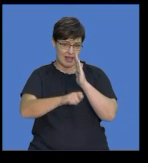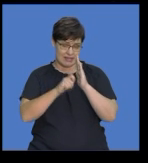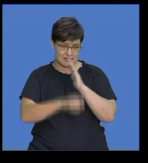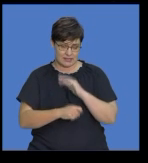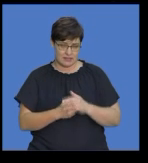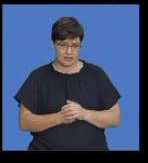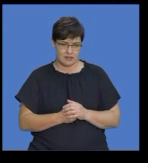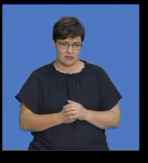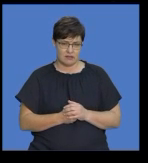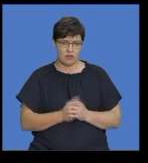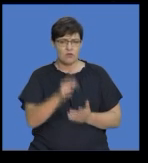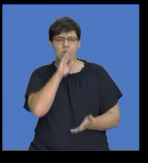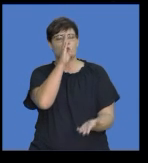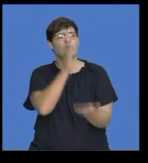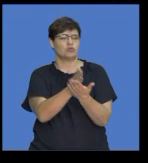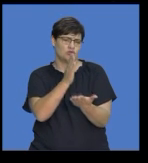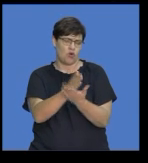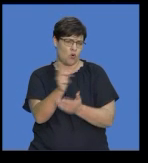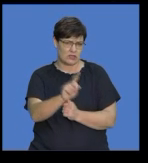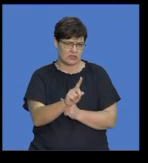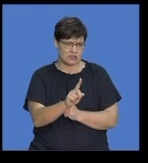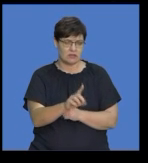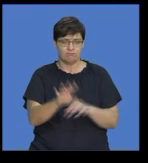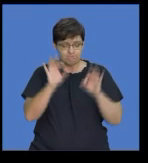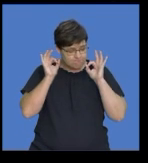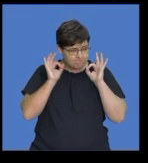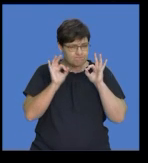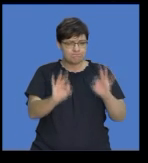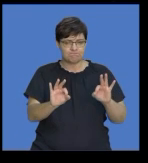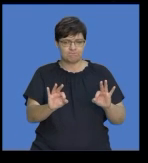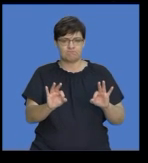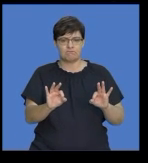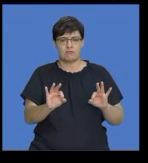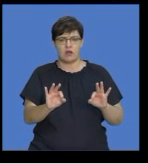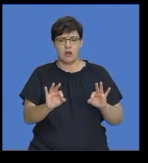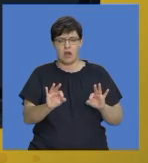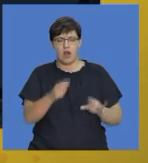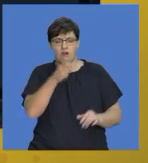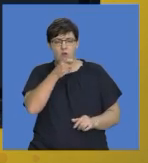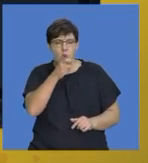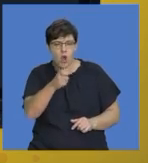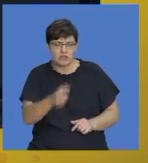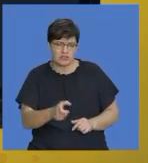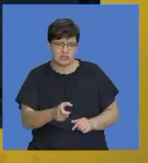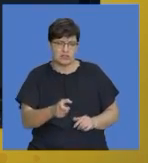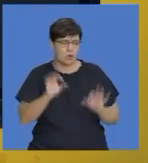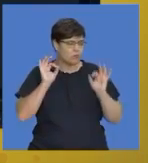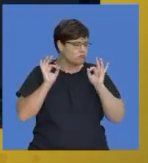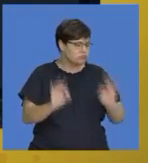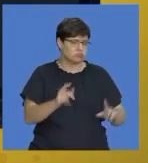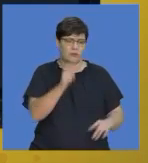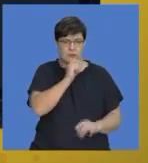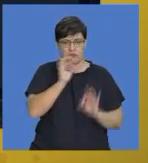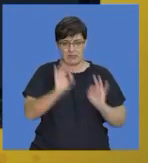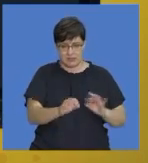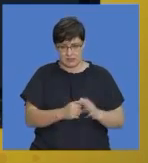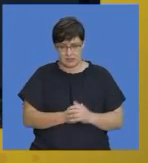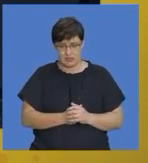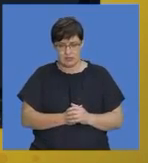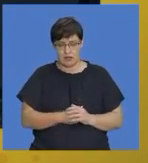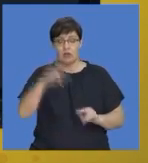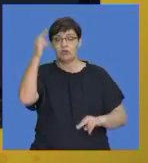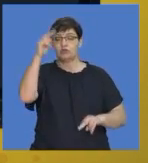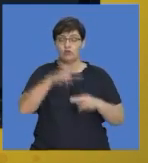we use accurate and explicit vocabulary remember again the shorter transactional piece that you would